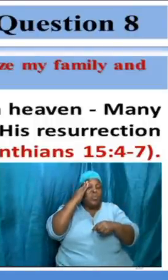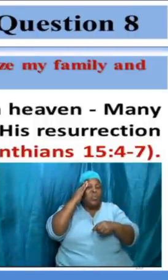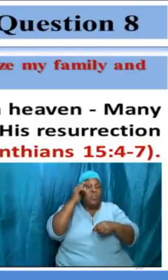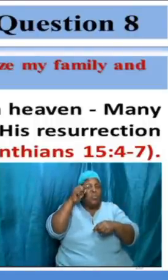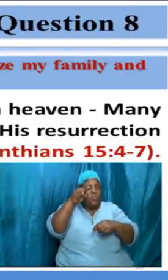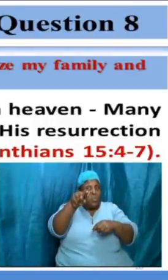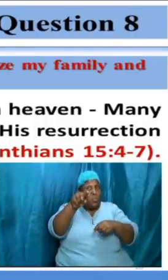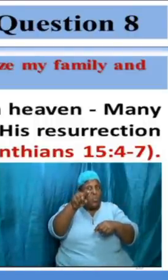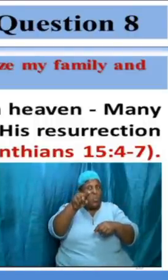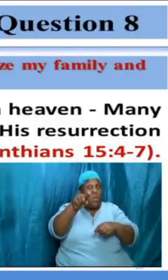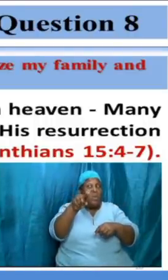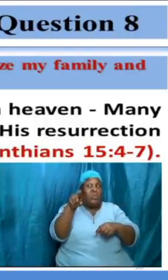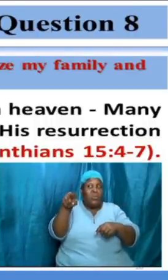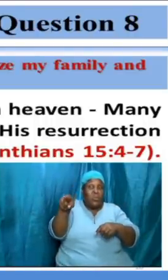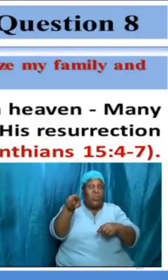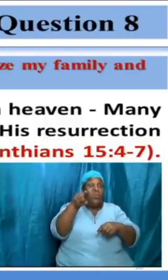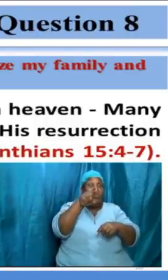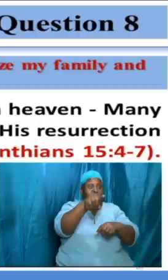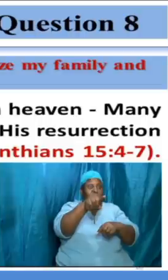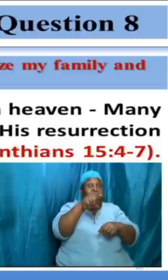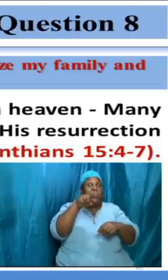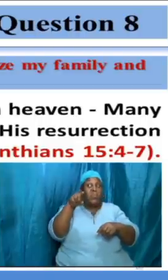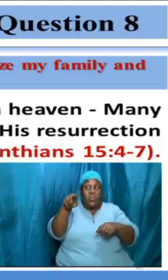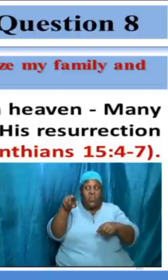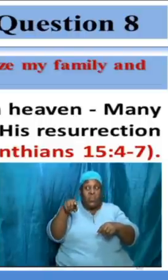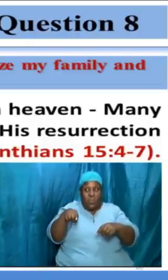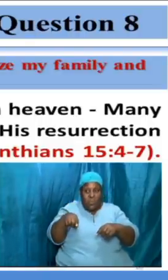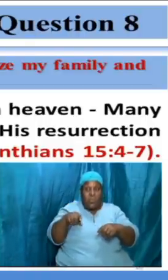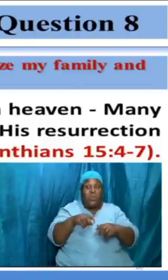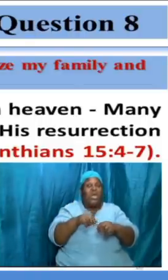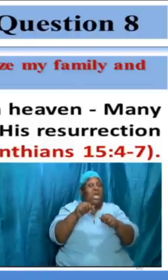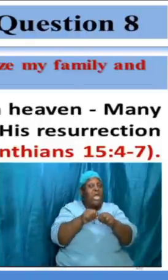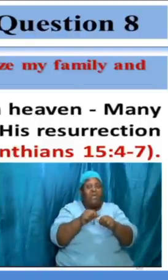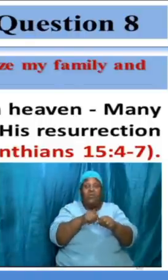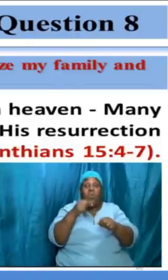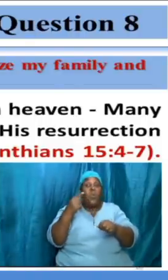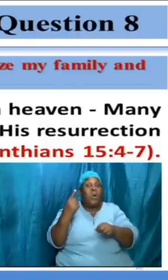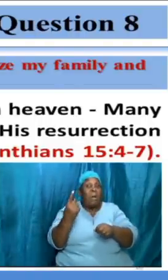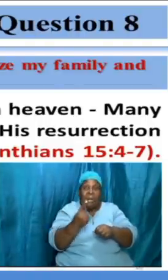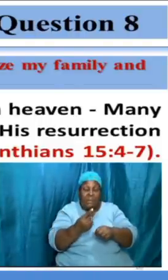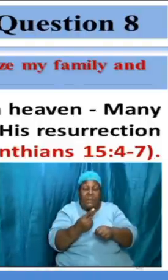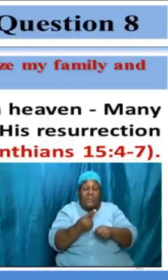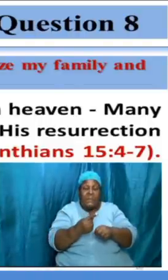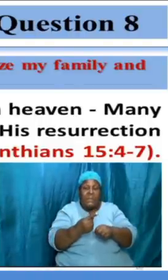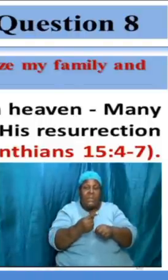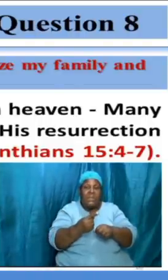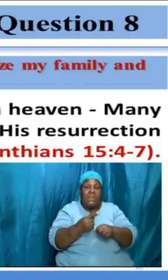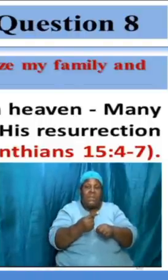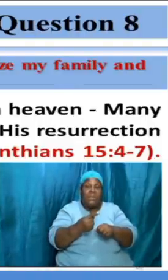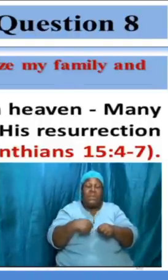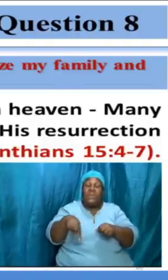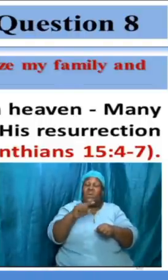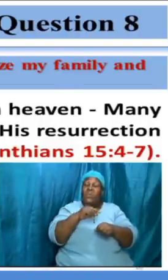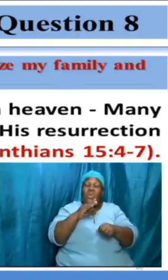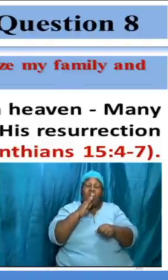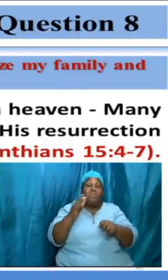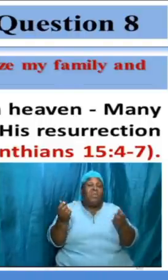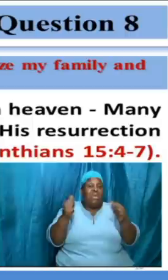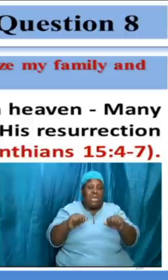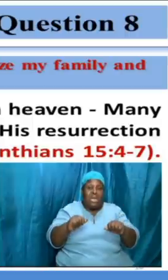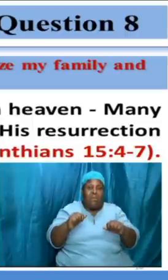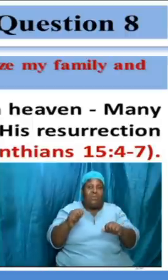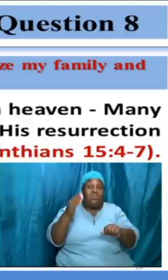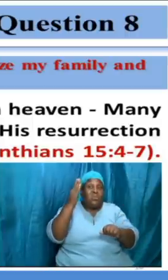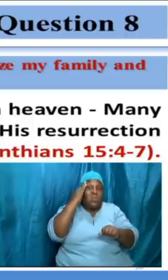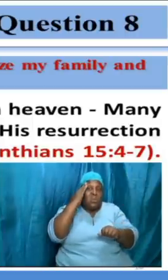we will be able to see each other we will be able to know each other